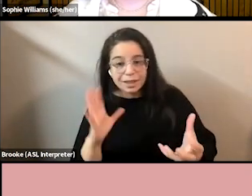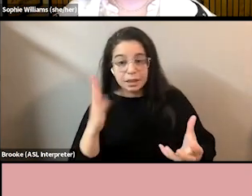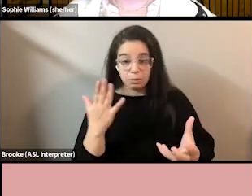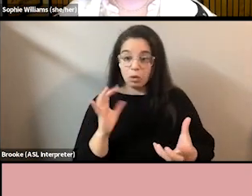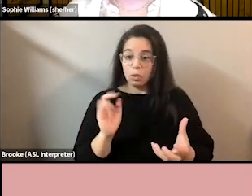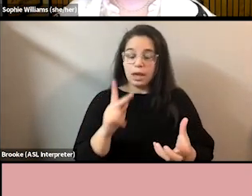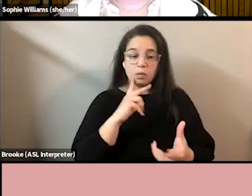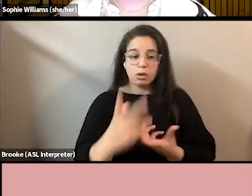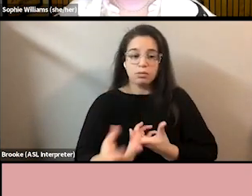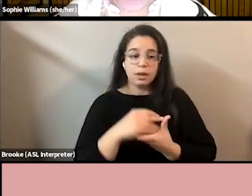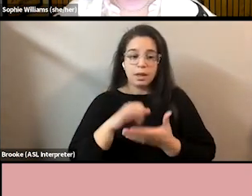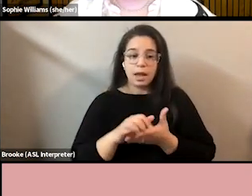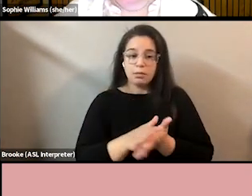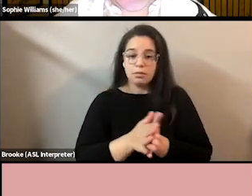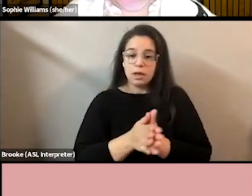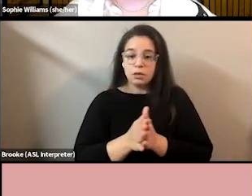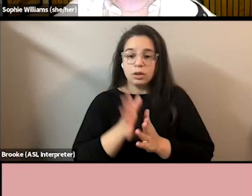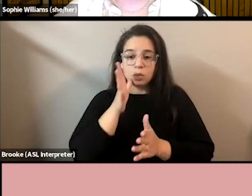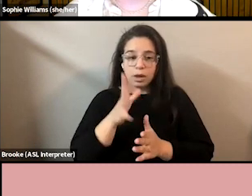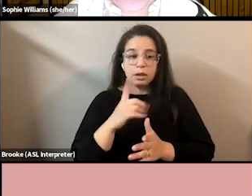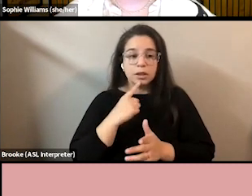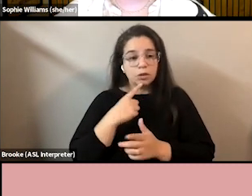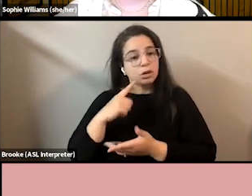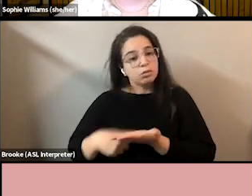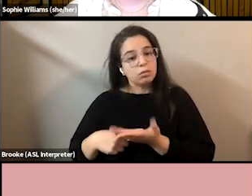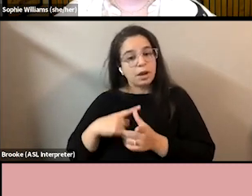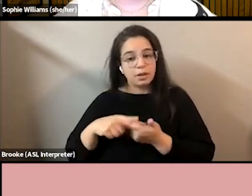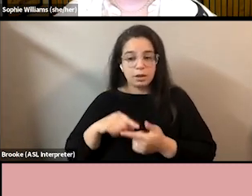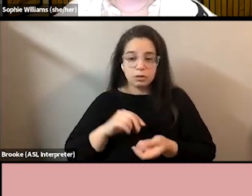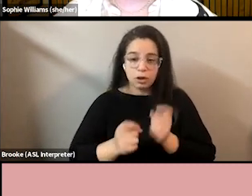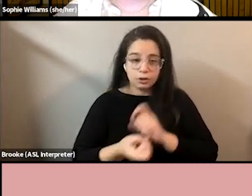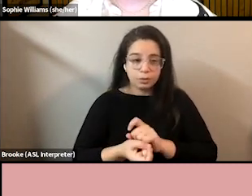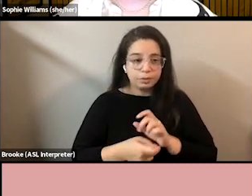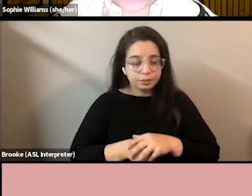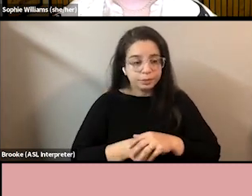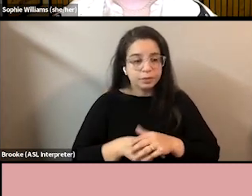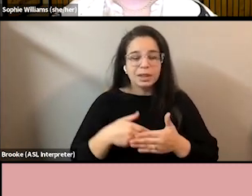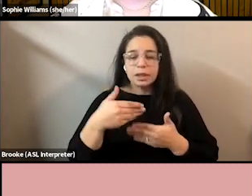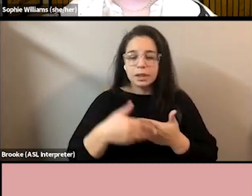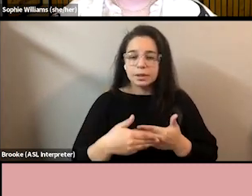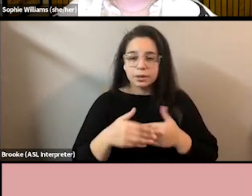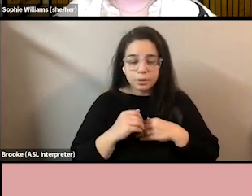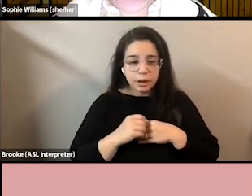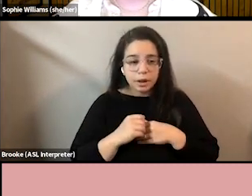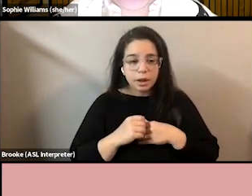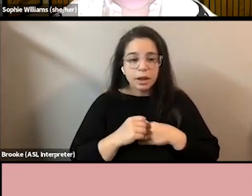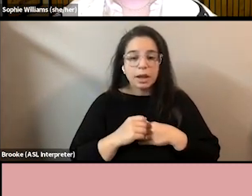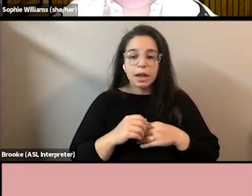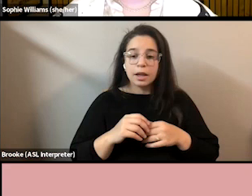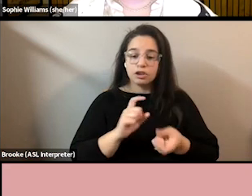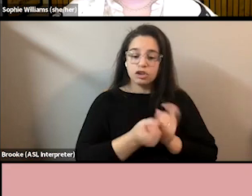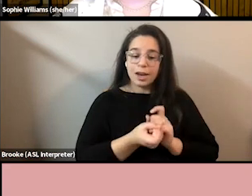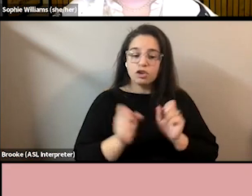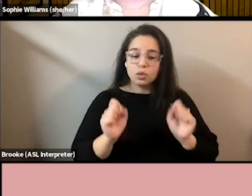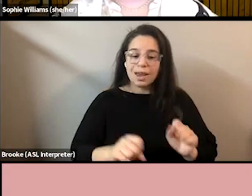those areas of interest seriously and to make change. The next thing I want is measurable change.